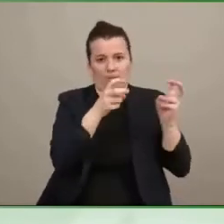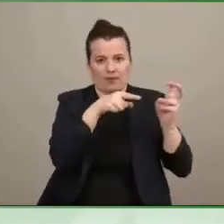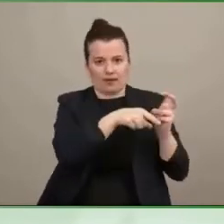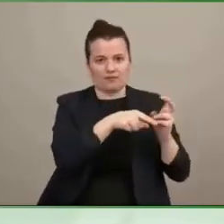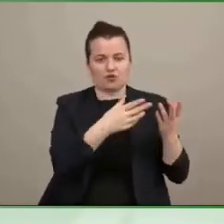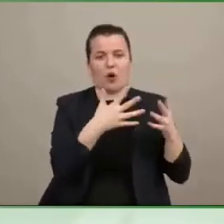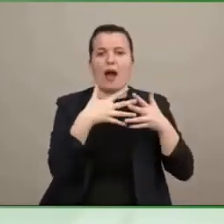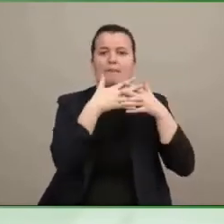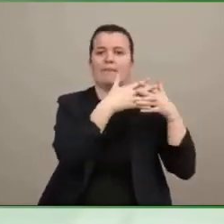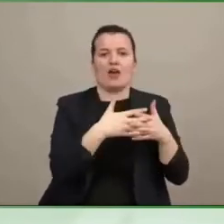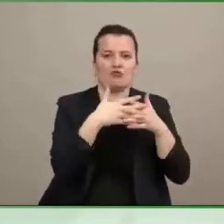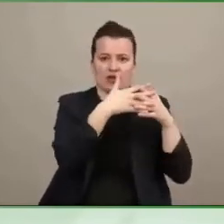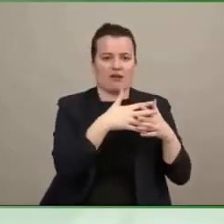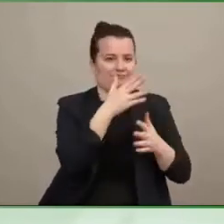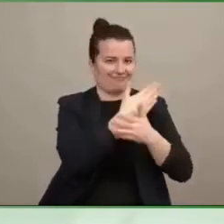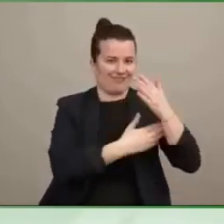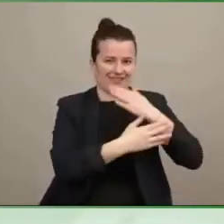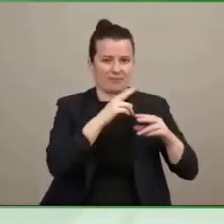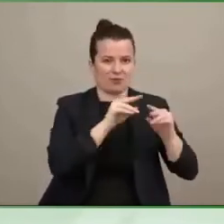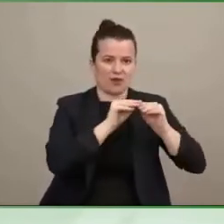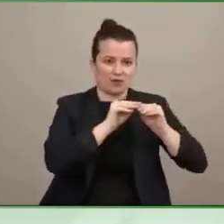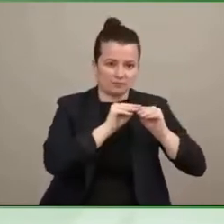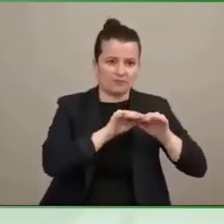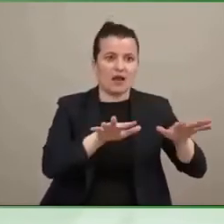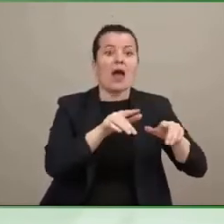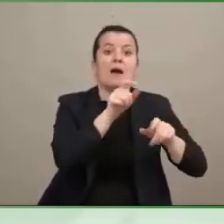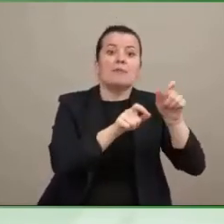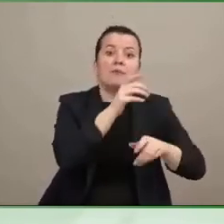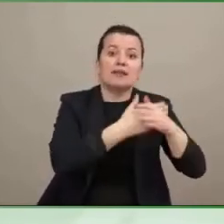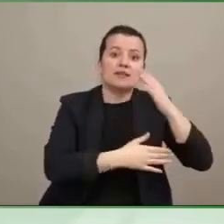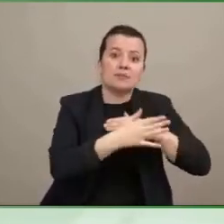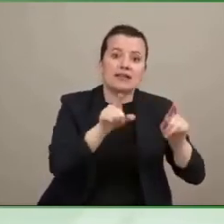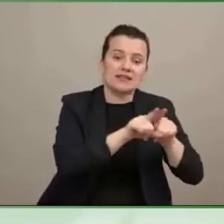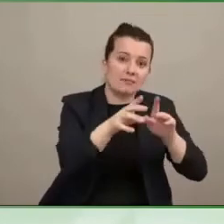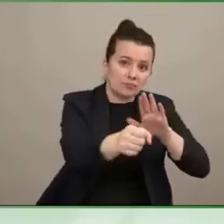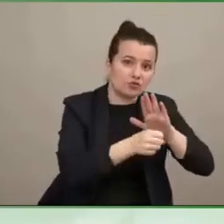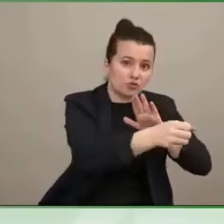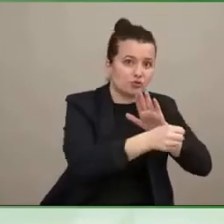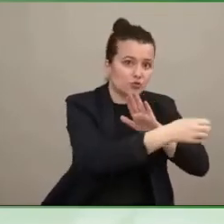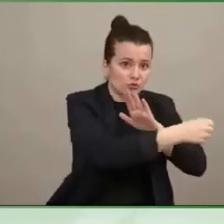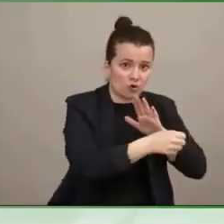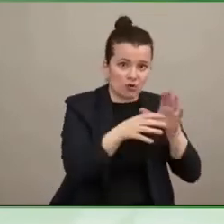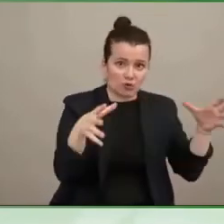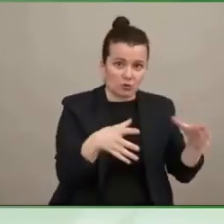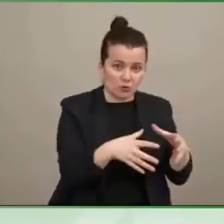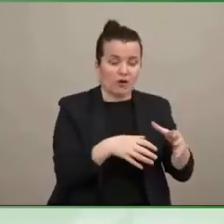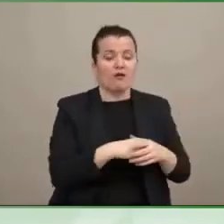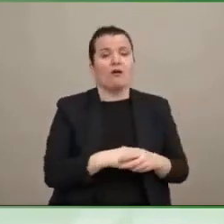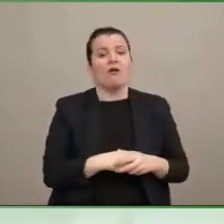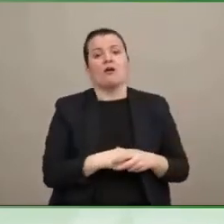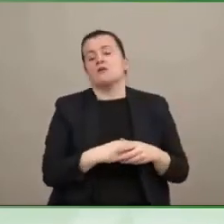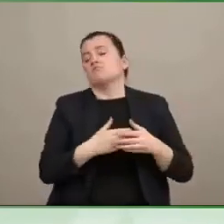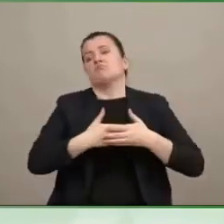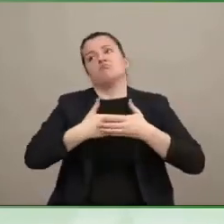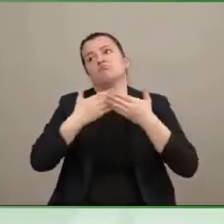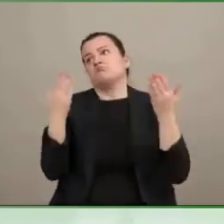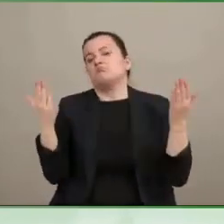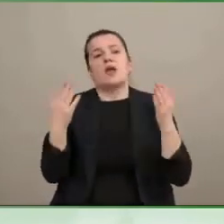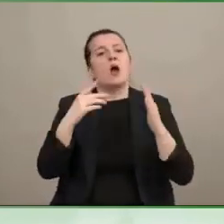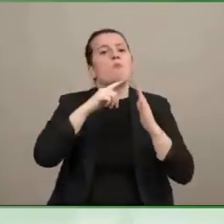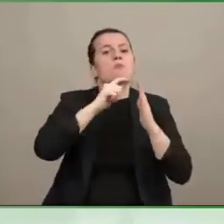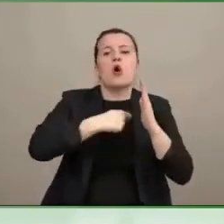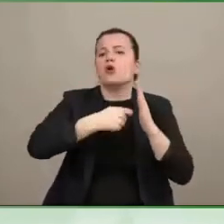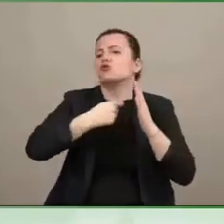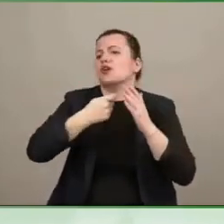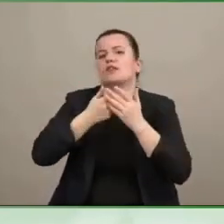participation rates of people with disabilities. And we fund all different kinds of projects, but really we're known for